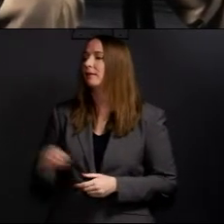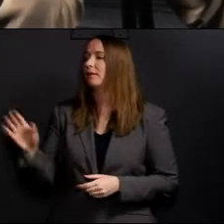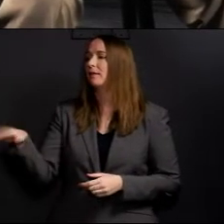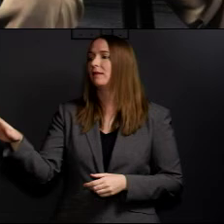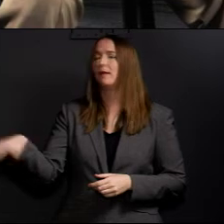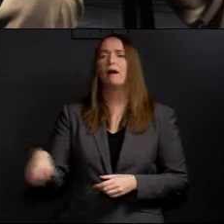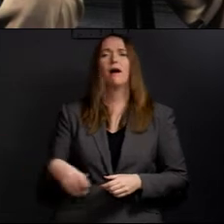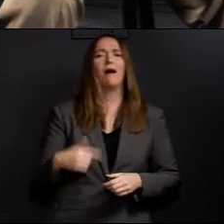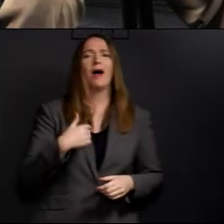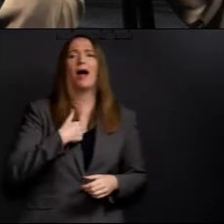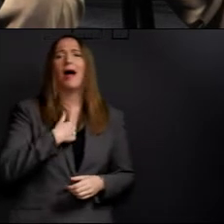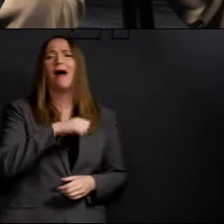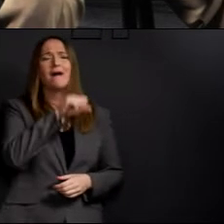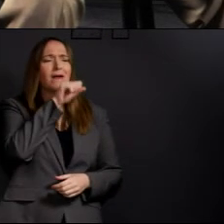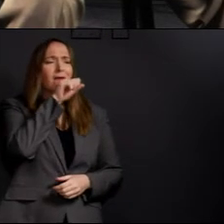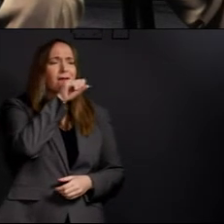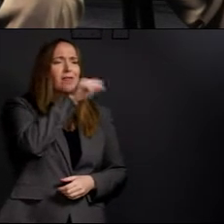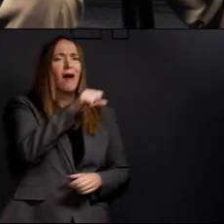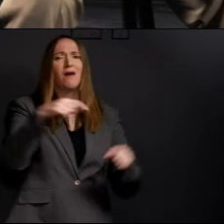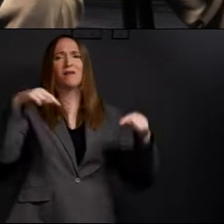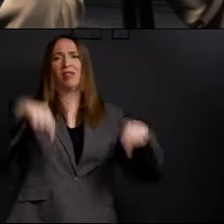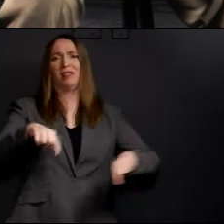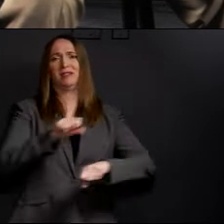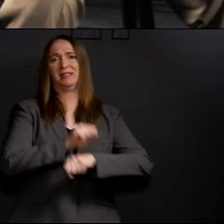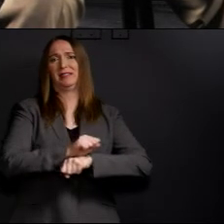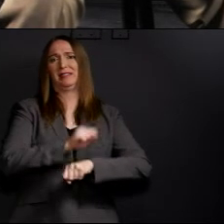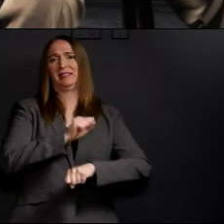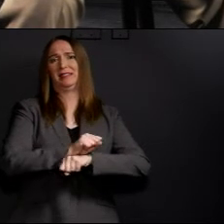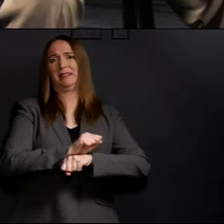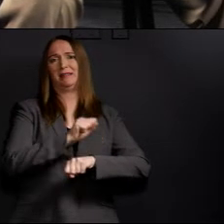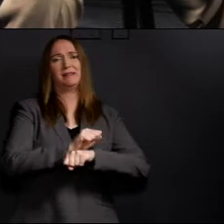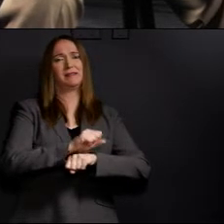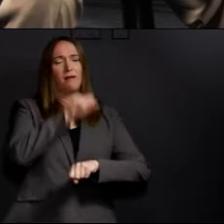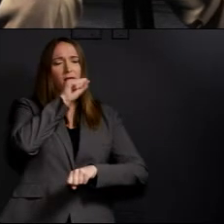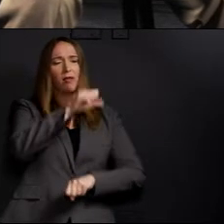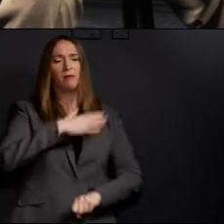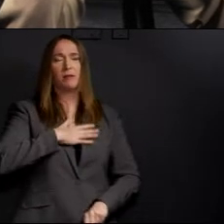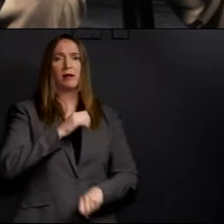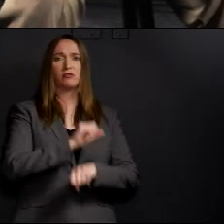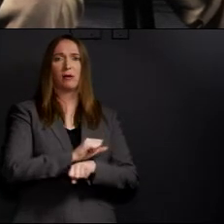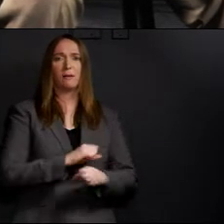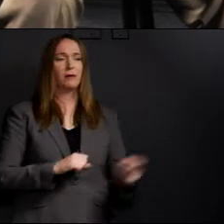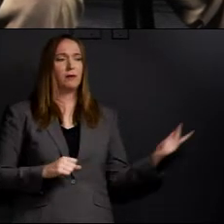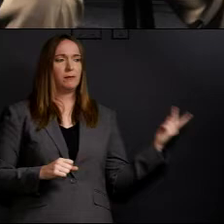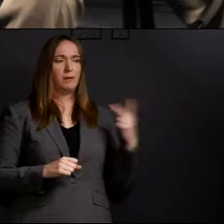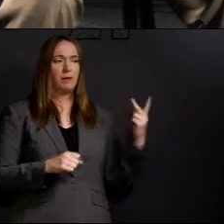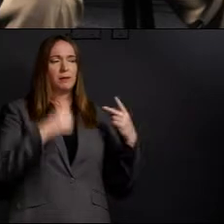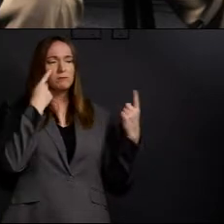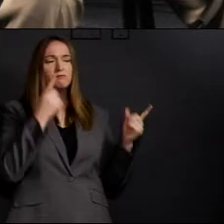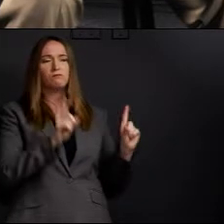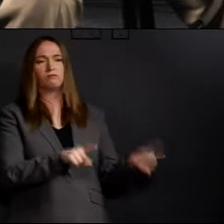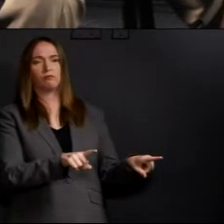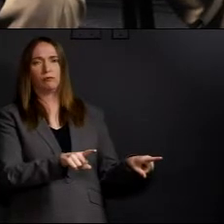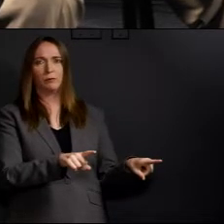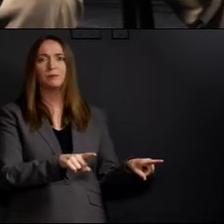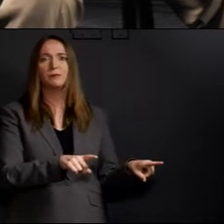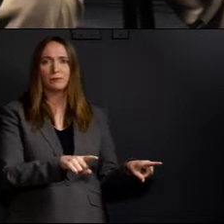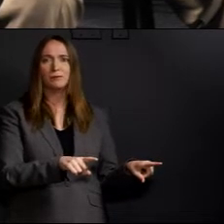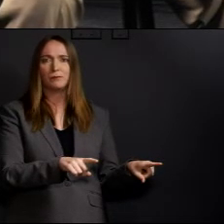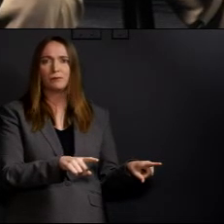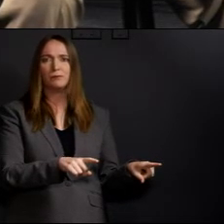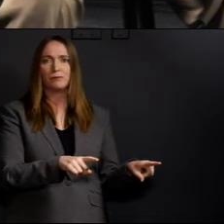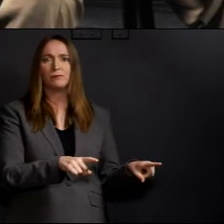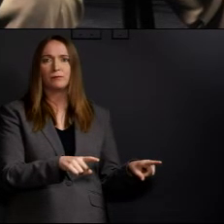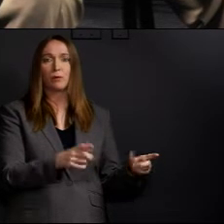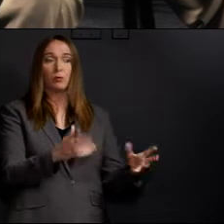I love this assignment. Go ahead. One thing that I'm very concerned about, and Jungus and I are in a card, is when it comes to communicating to everyone,